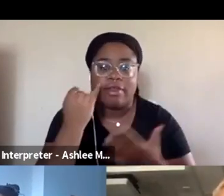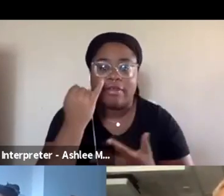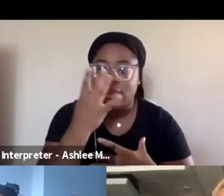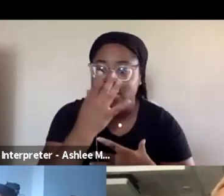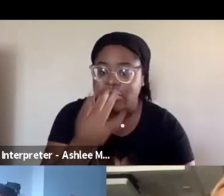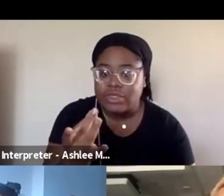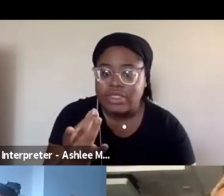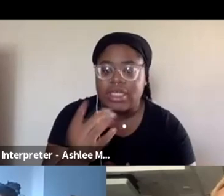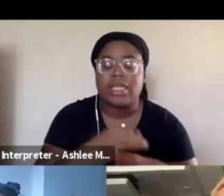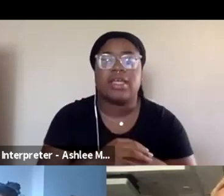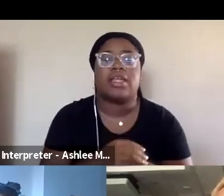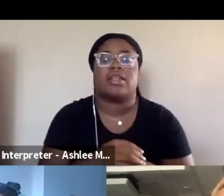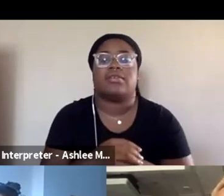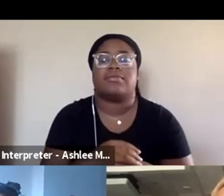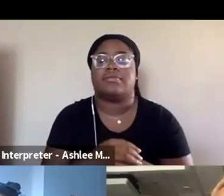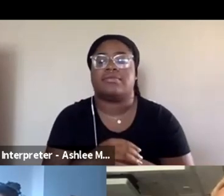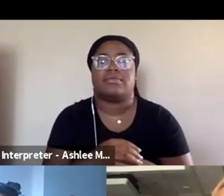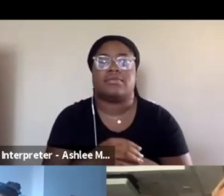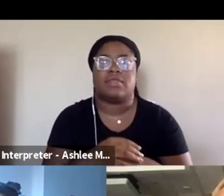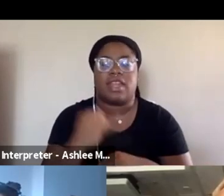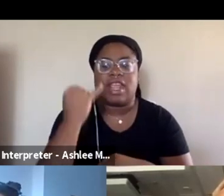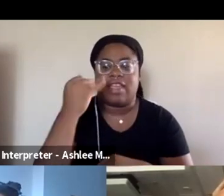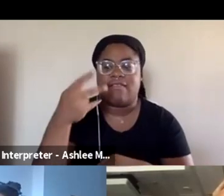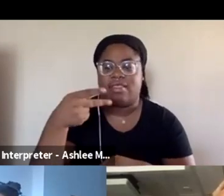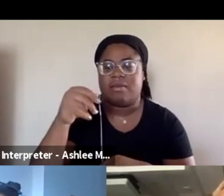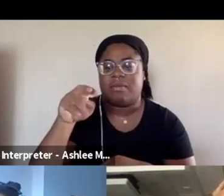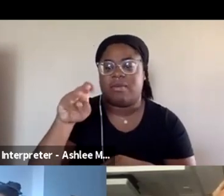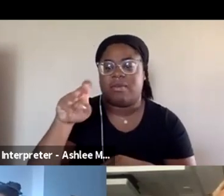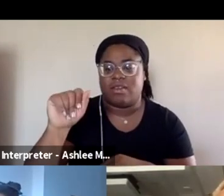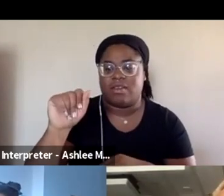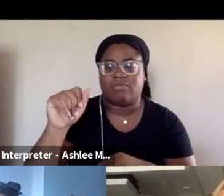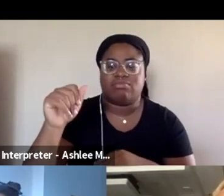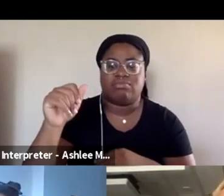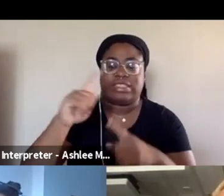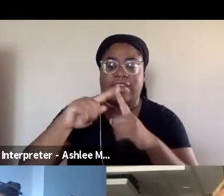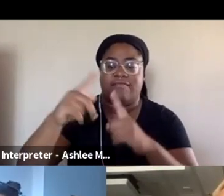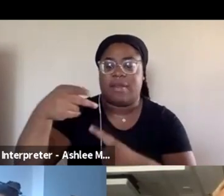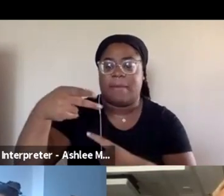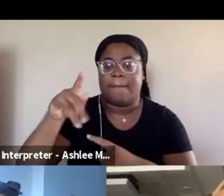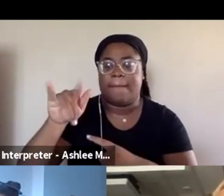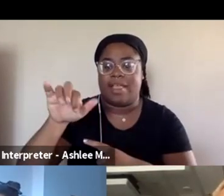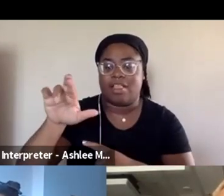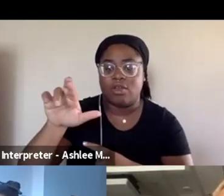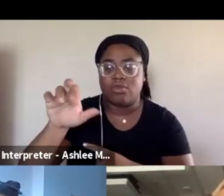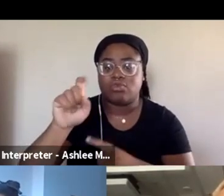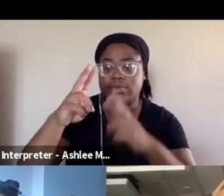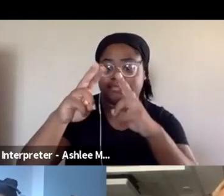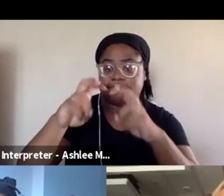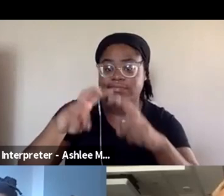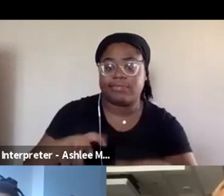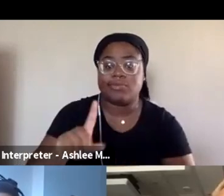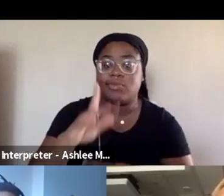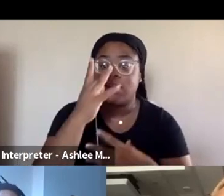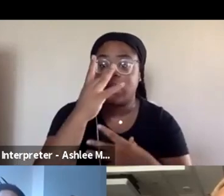the Pramundo's Manbox scale, the pillars. I think that breaking some of that down is really interesting. So I encourage everyone to go,